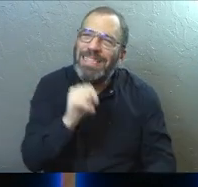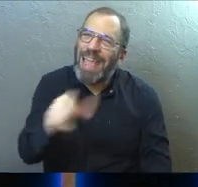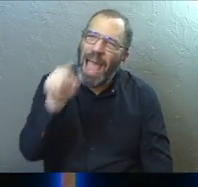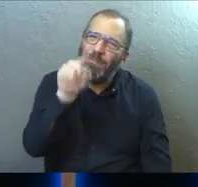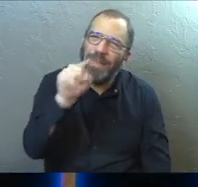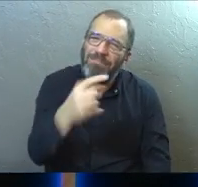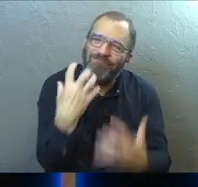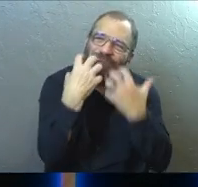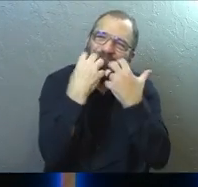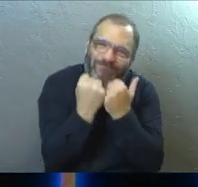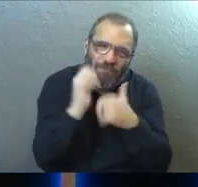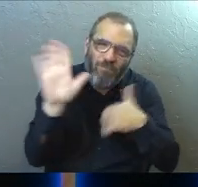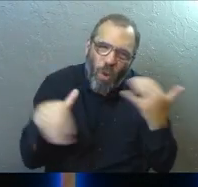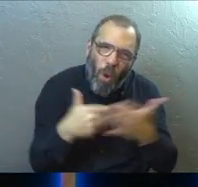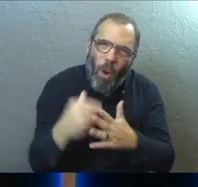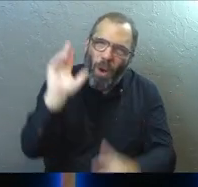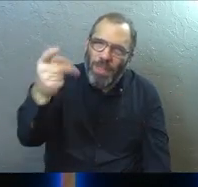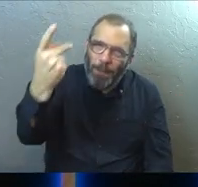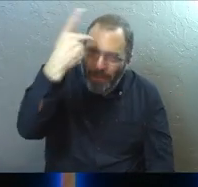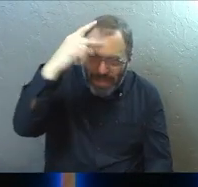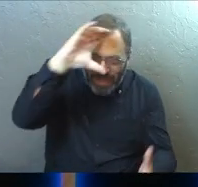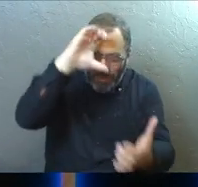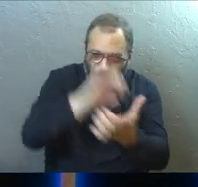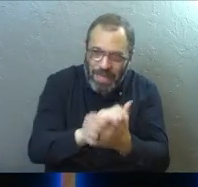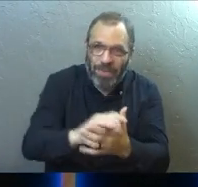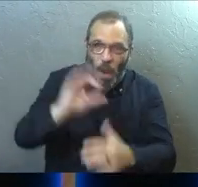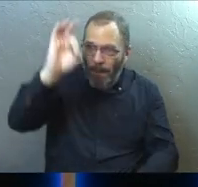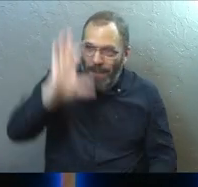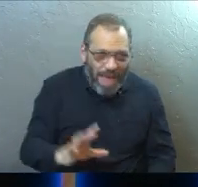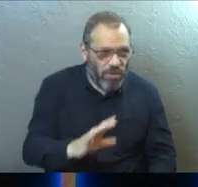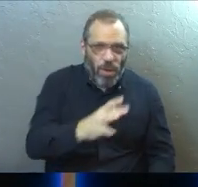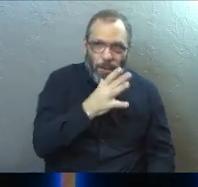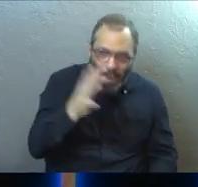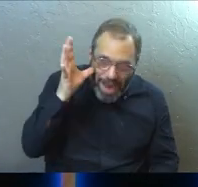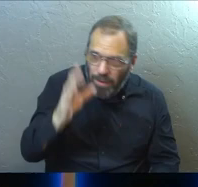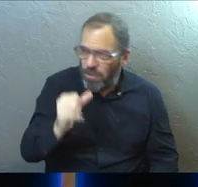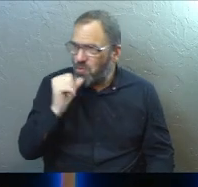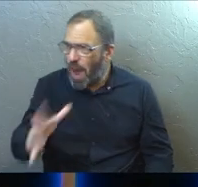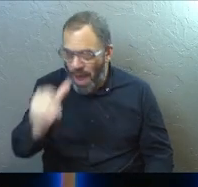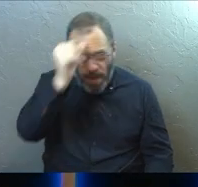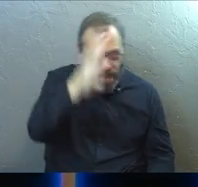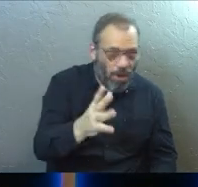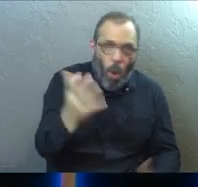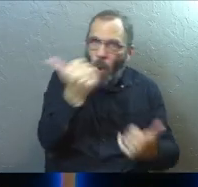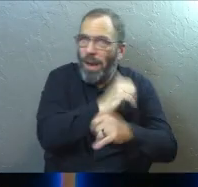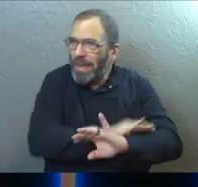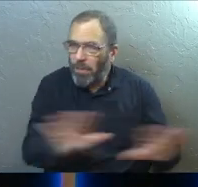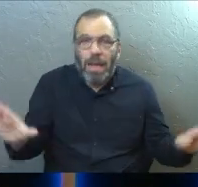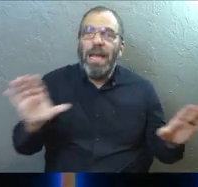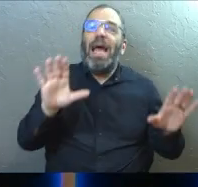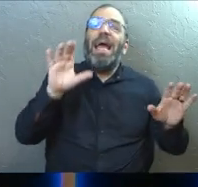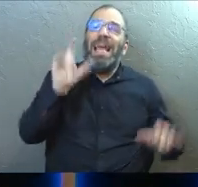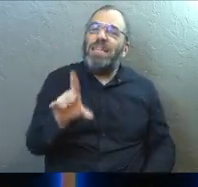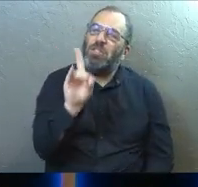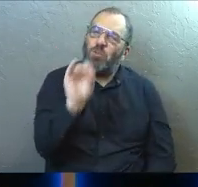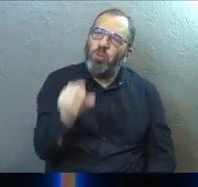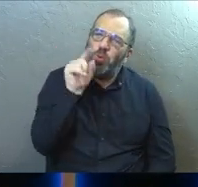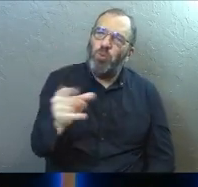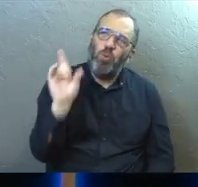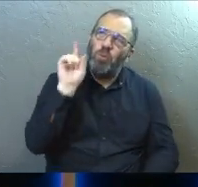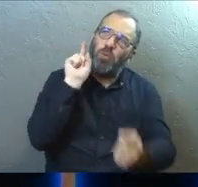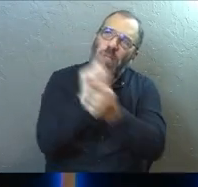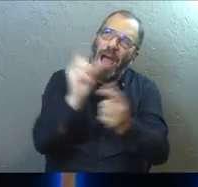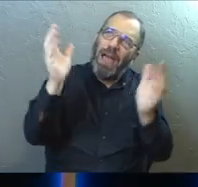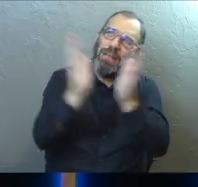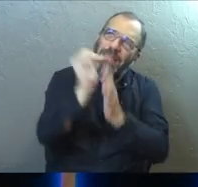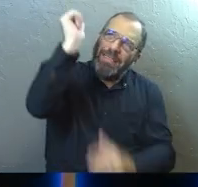necessarily embracing all the political beliefs of your pastor or of your parent or your grandparent or anybody else. It's about do you go to